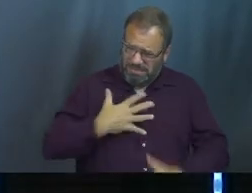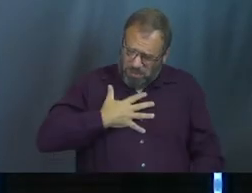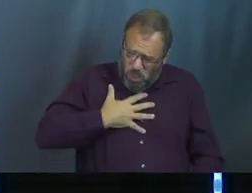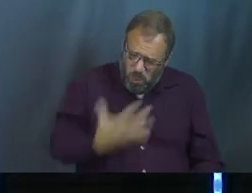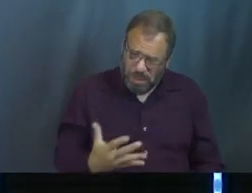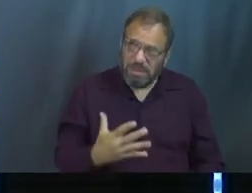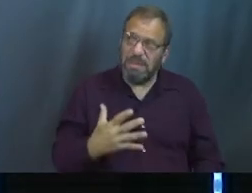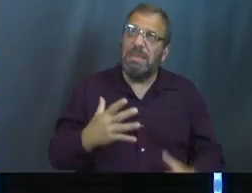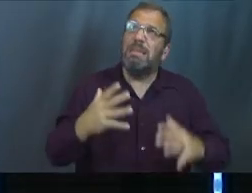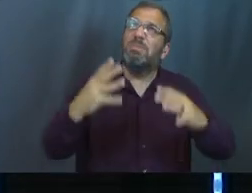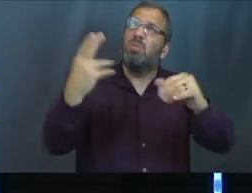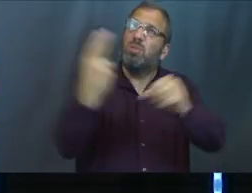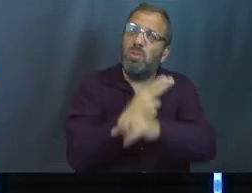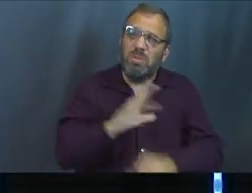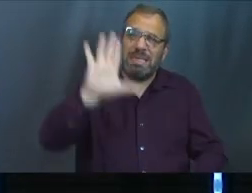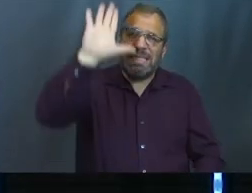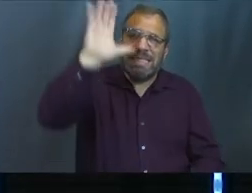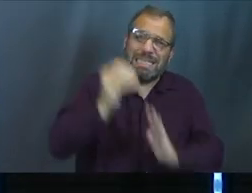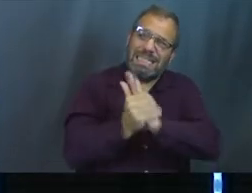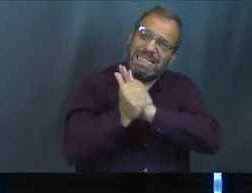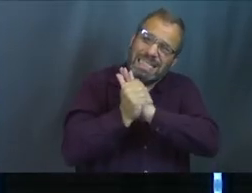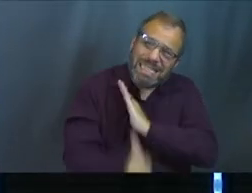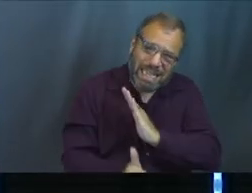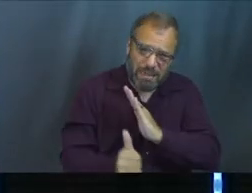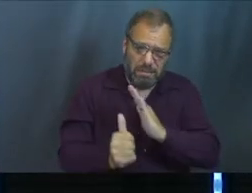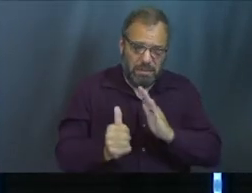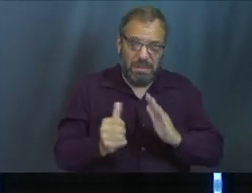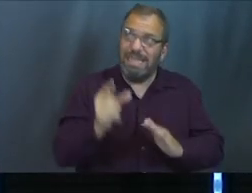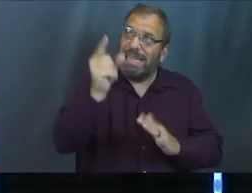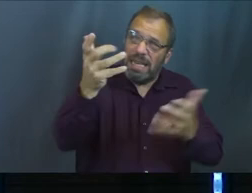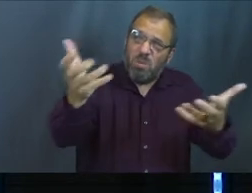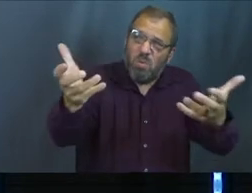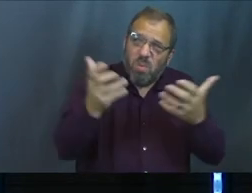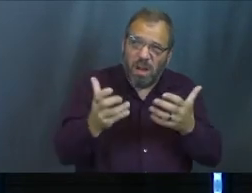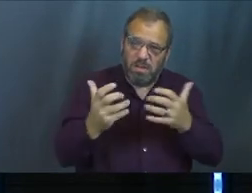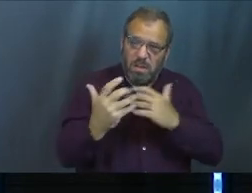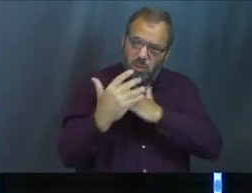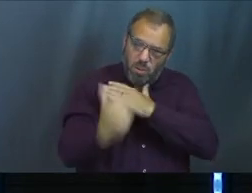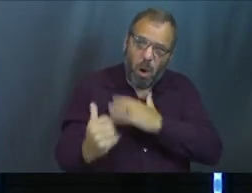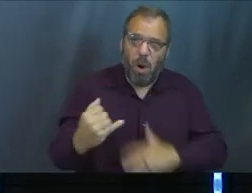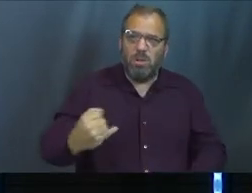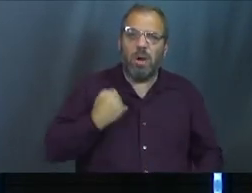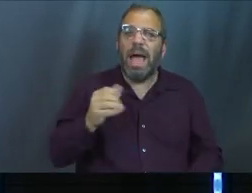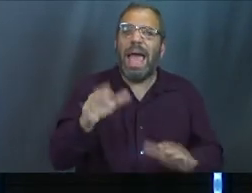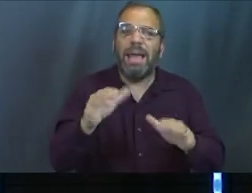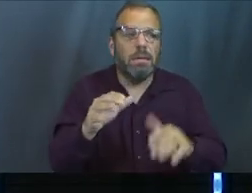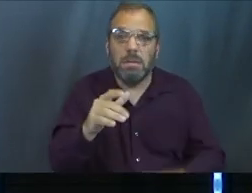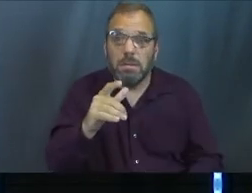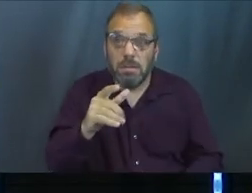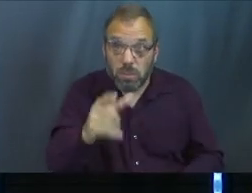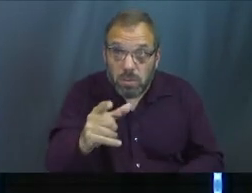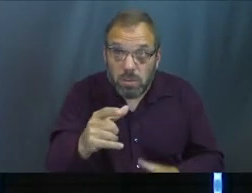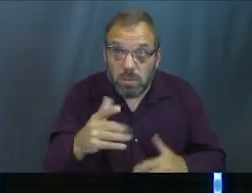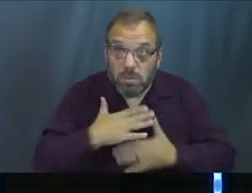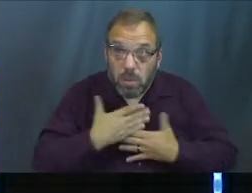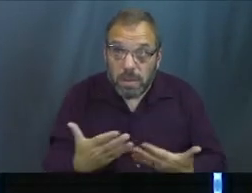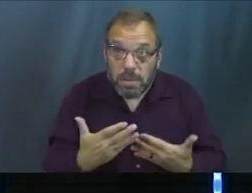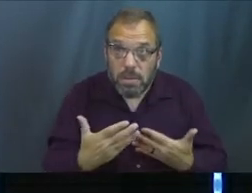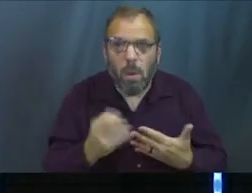the gifts that God has given them, to keep using them in the way that God has called him to. How many of us would struggle with that?